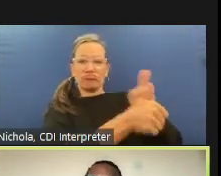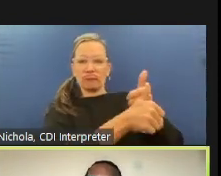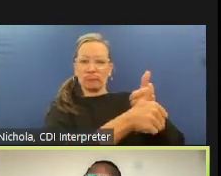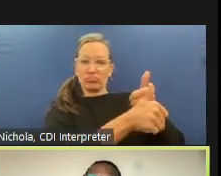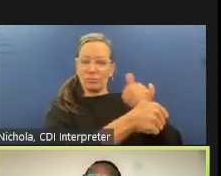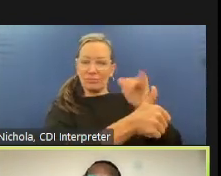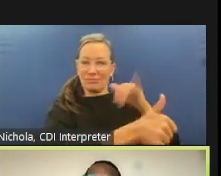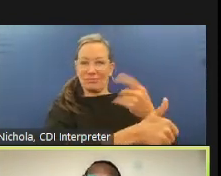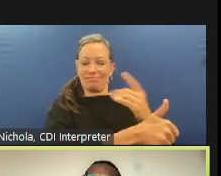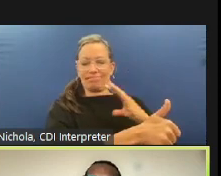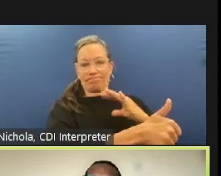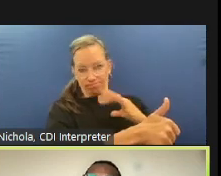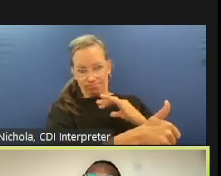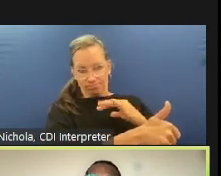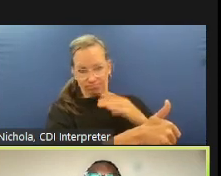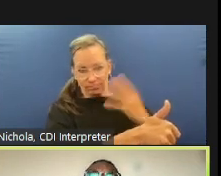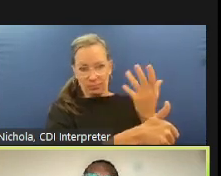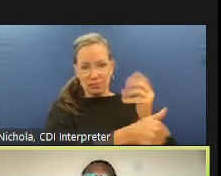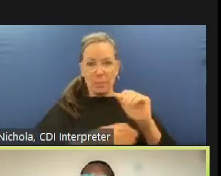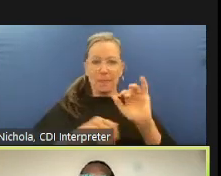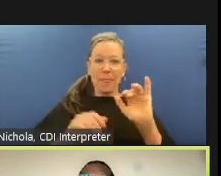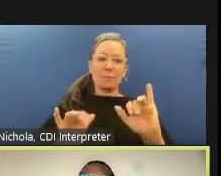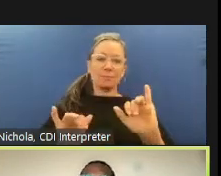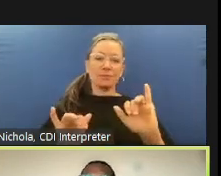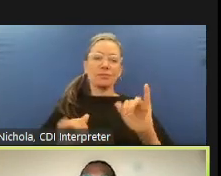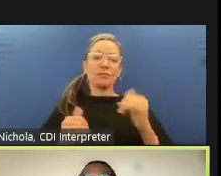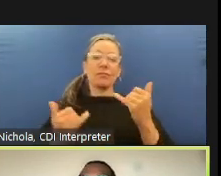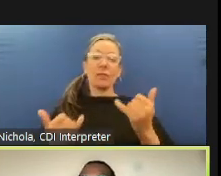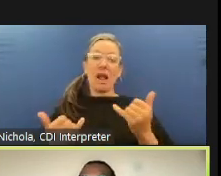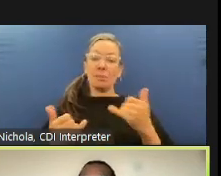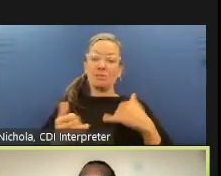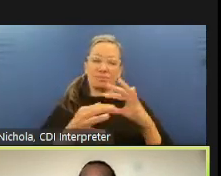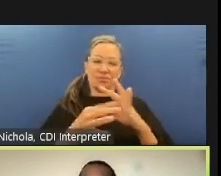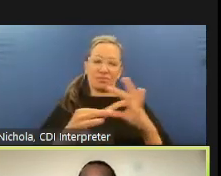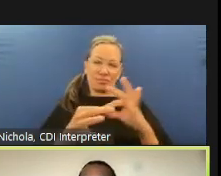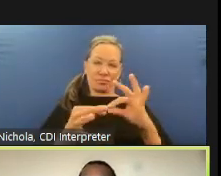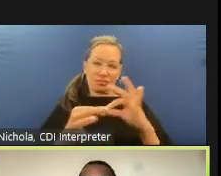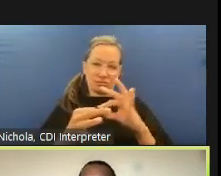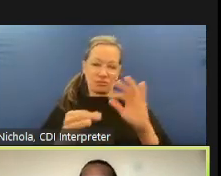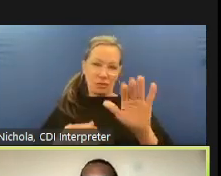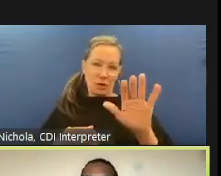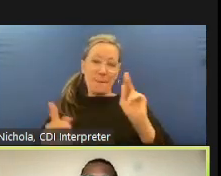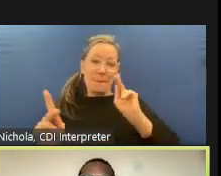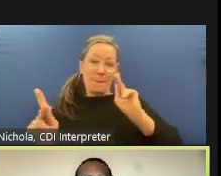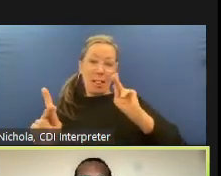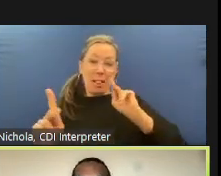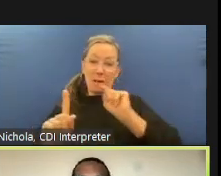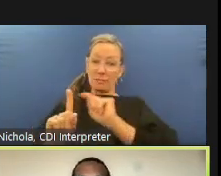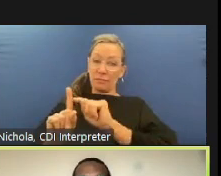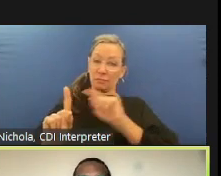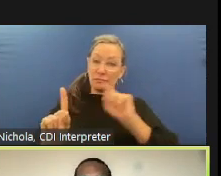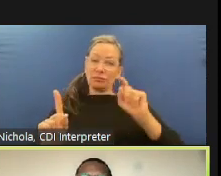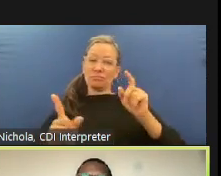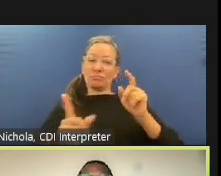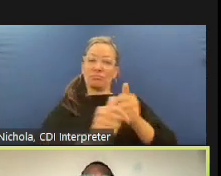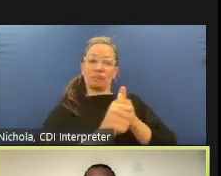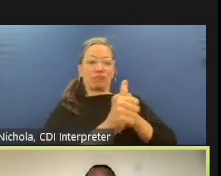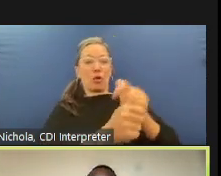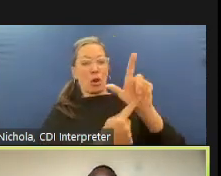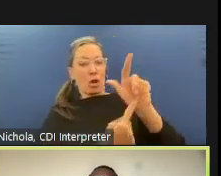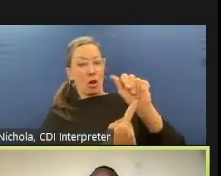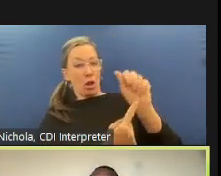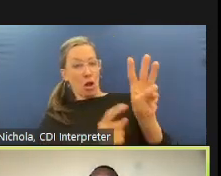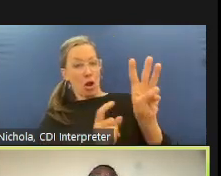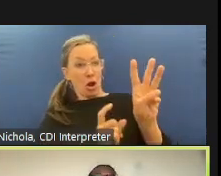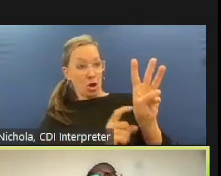provides the sense that people ought to comply with the law and cooperate with the police not because they have to but because they